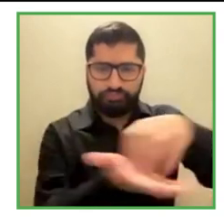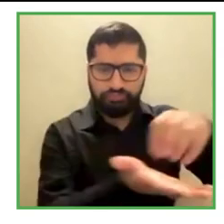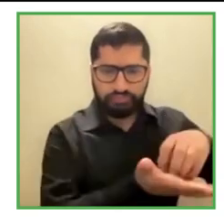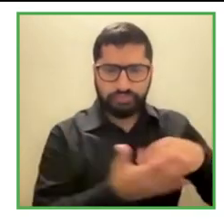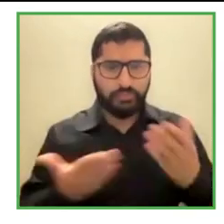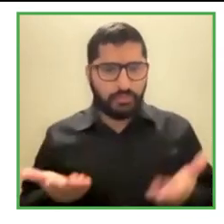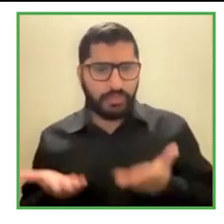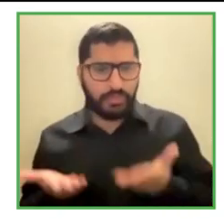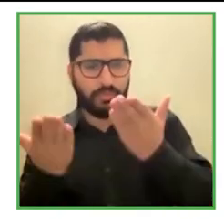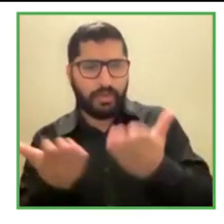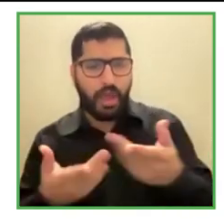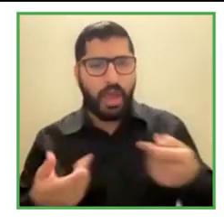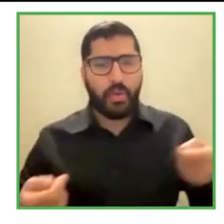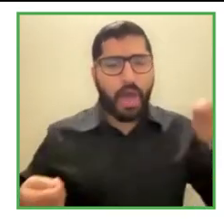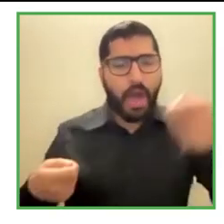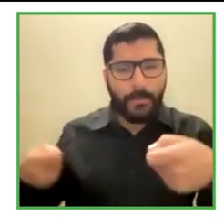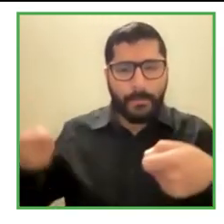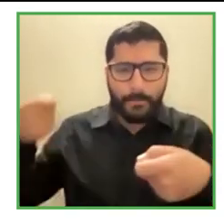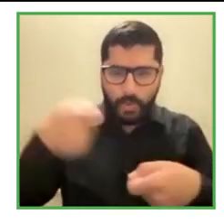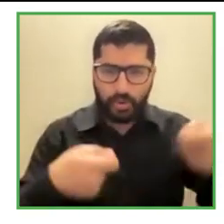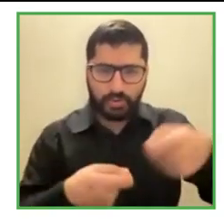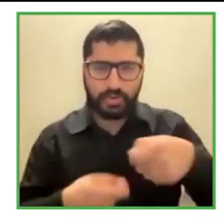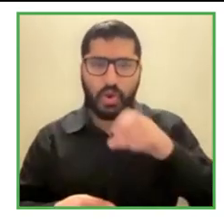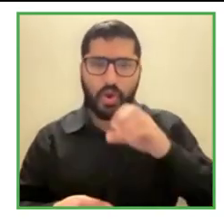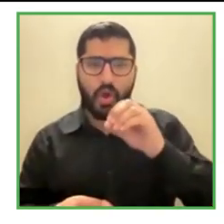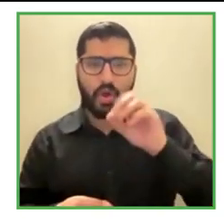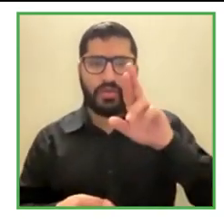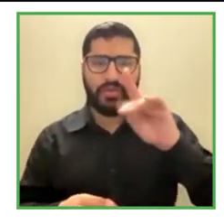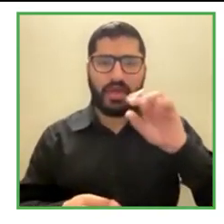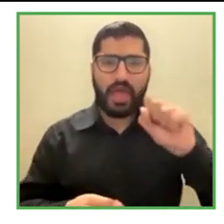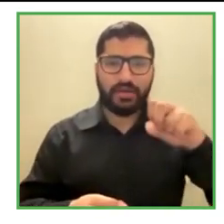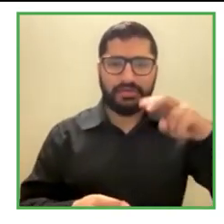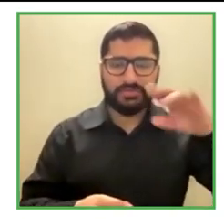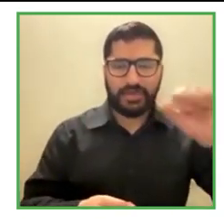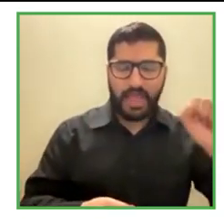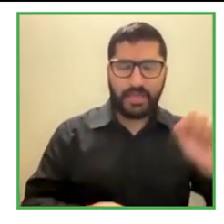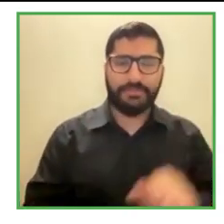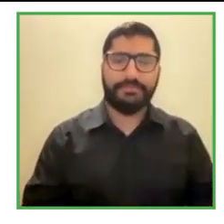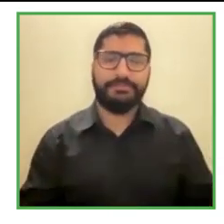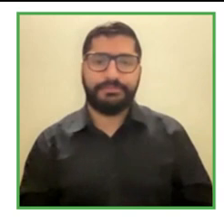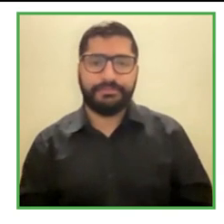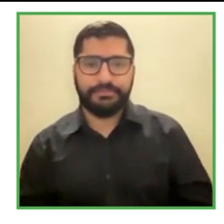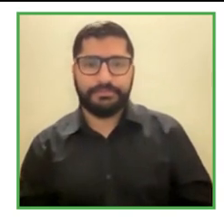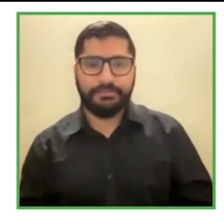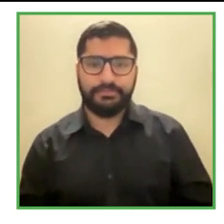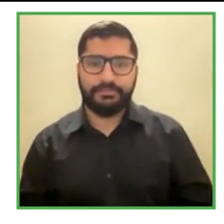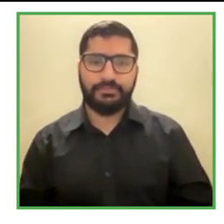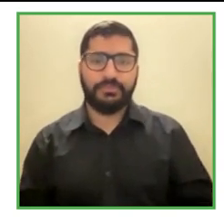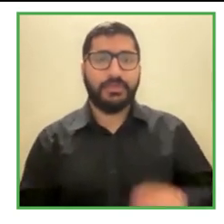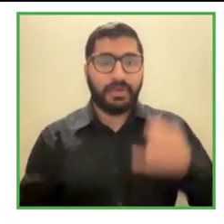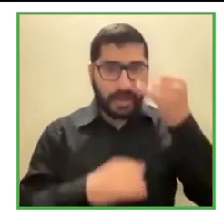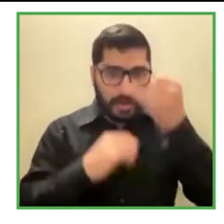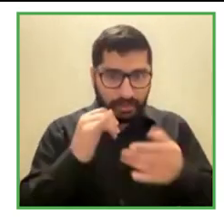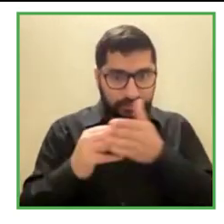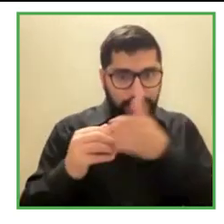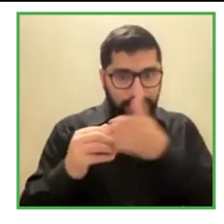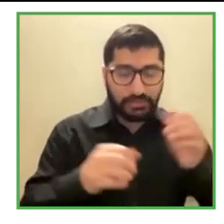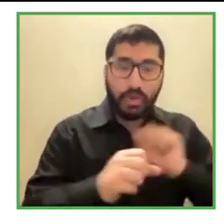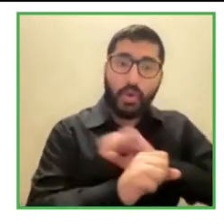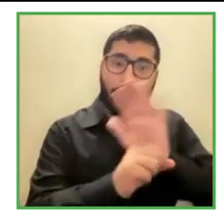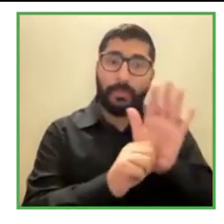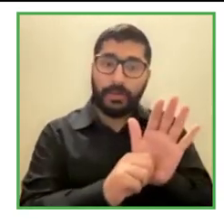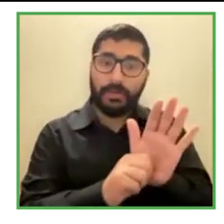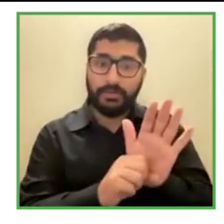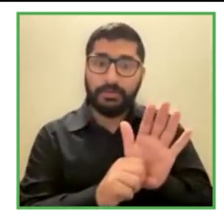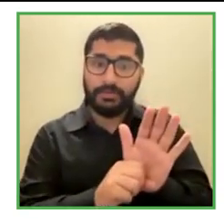now in KSA. Actually, after after COVID, it has been supporting us to grow because we have to shift our